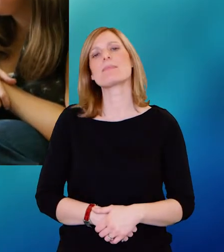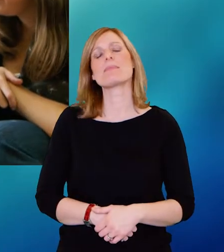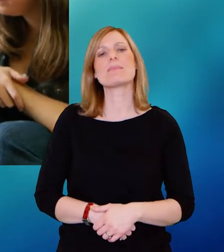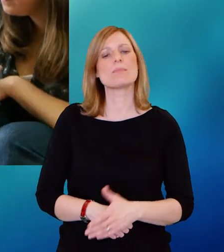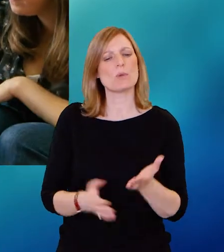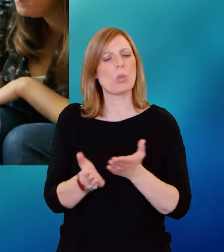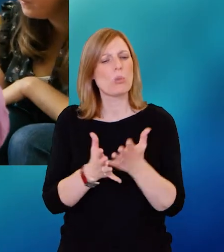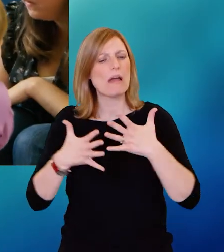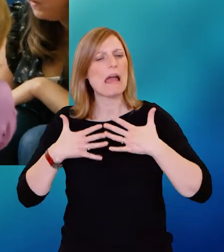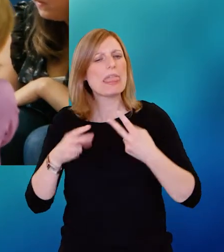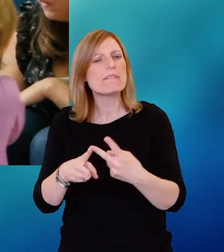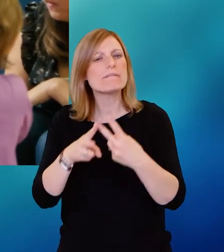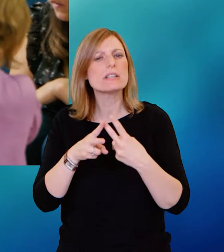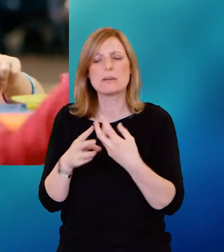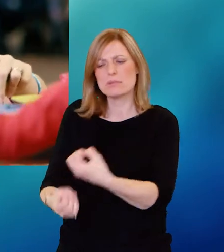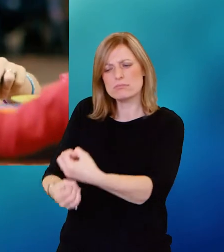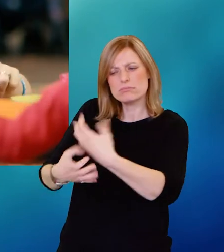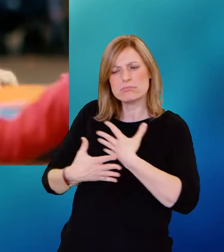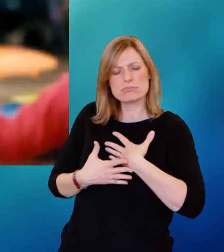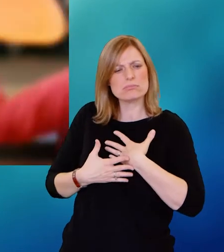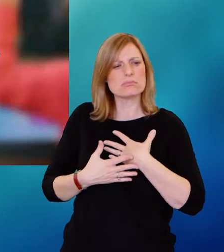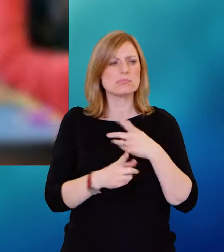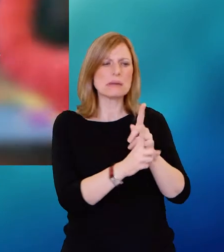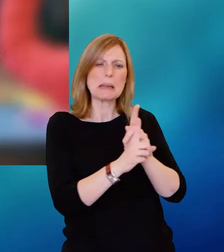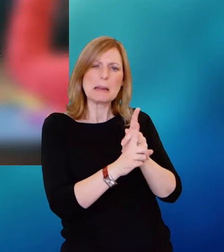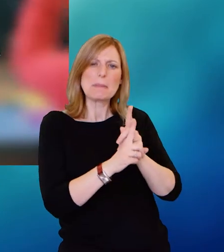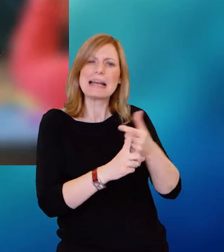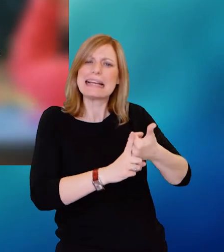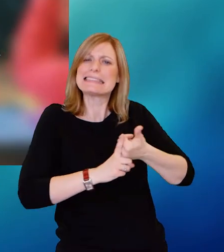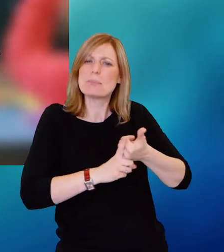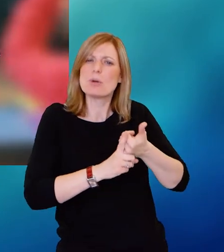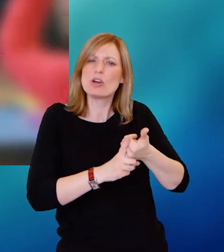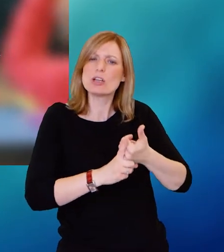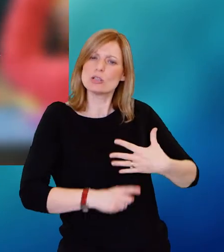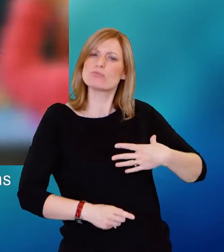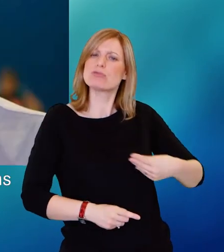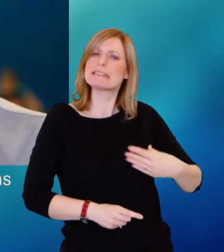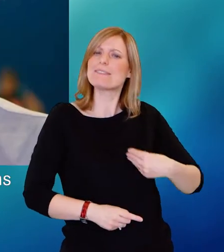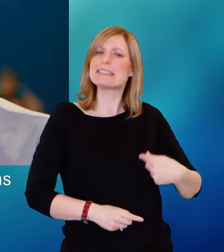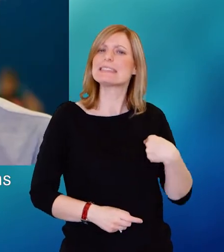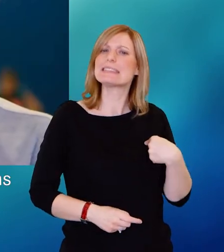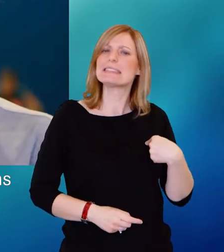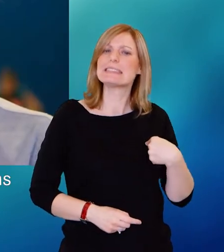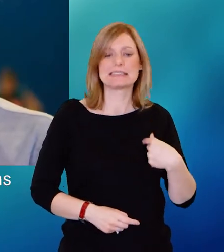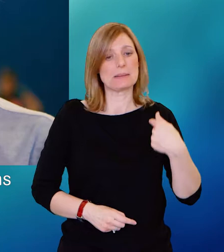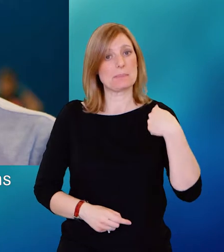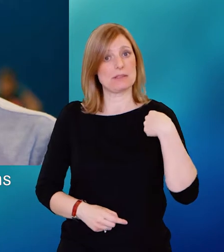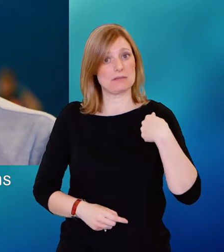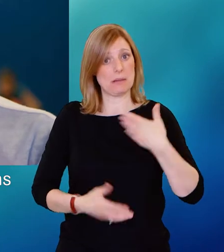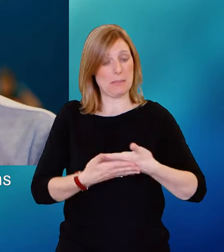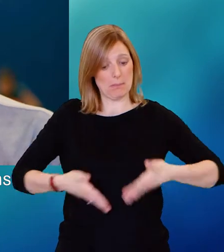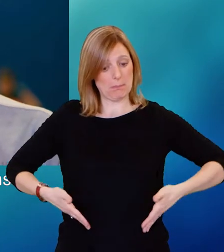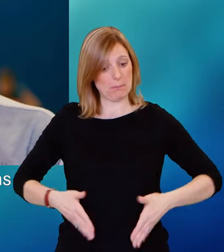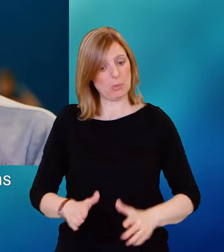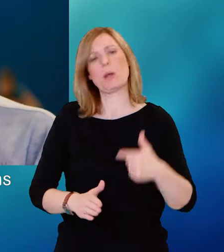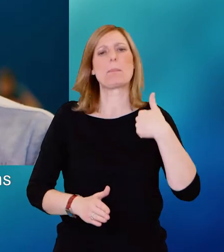For the health visitors, I got told about peer support for breastfeeding. I was breastfeeding Bradley for